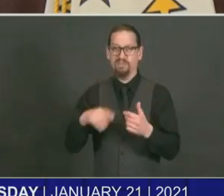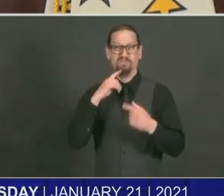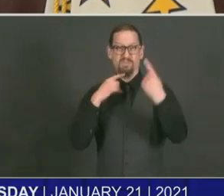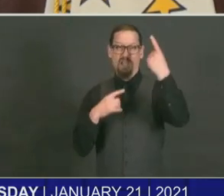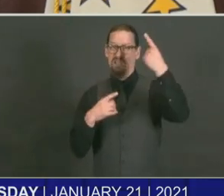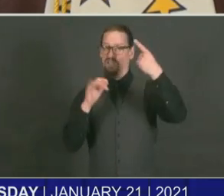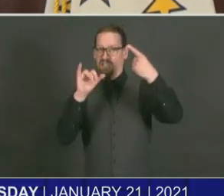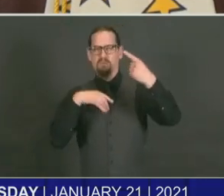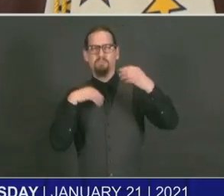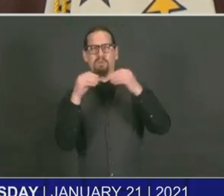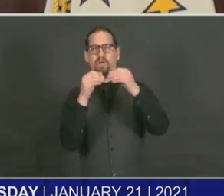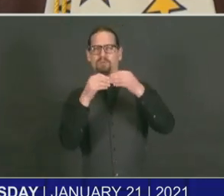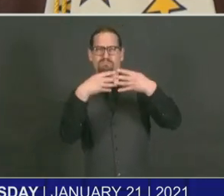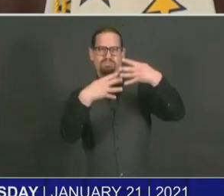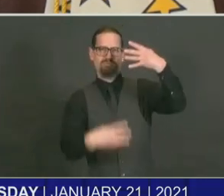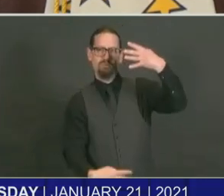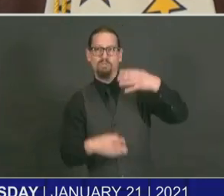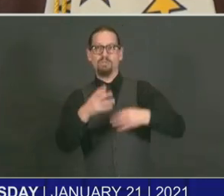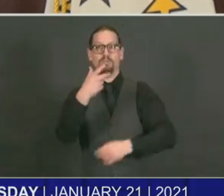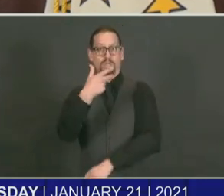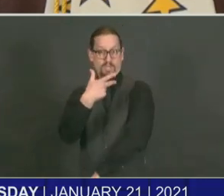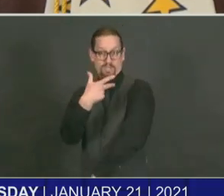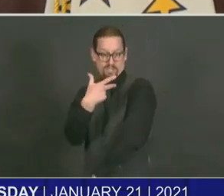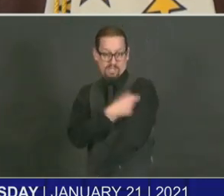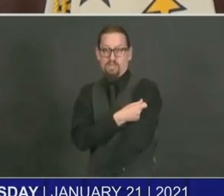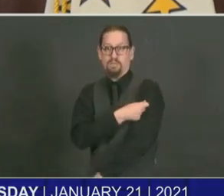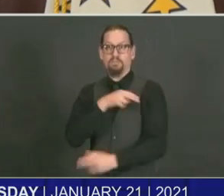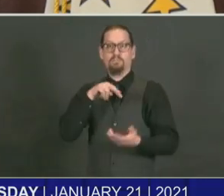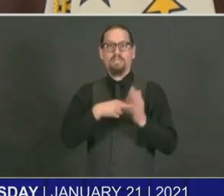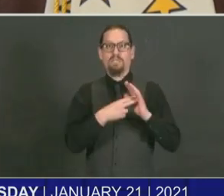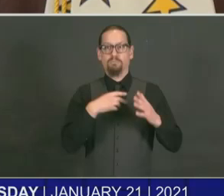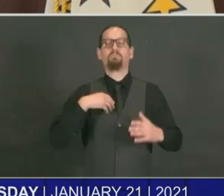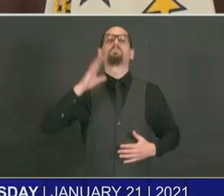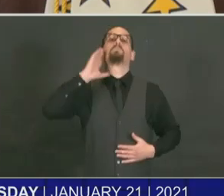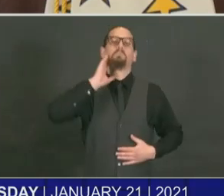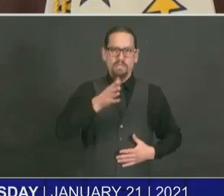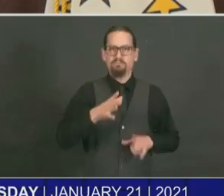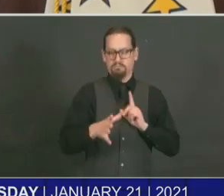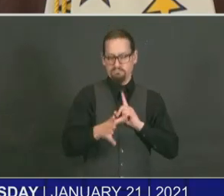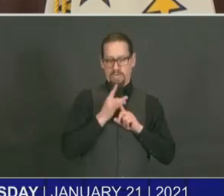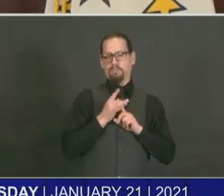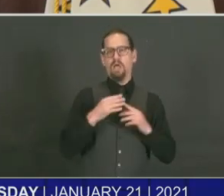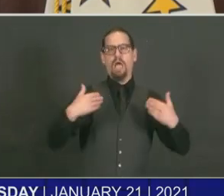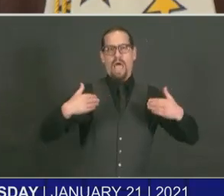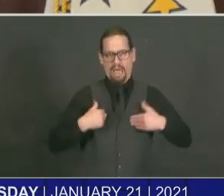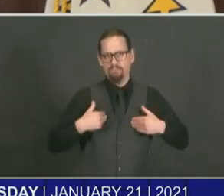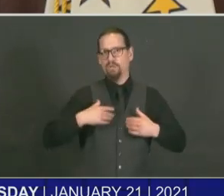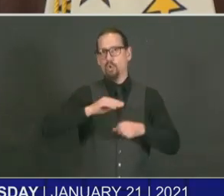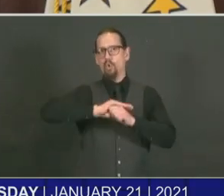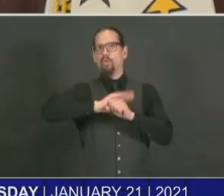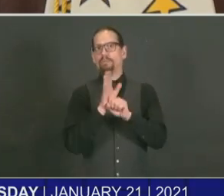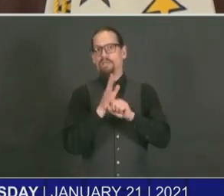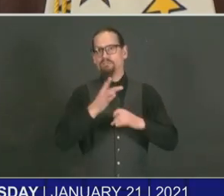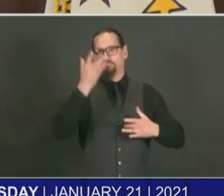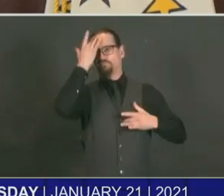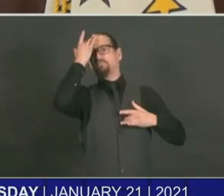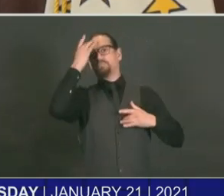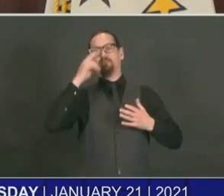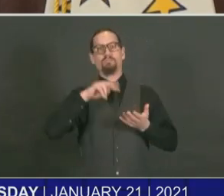COVID-19 itself, and that this vaccine can cause or alter your DNA. And those are also categorically false